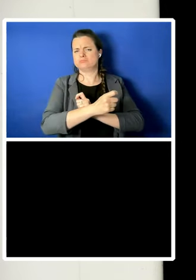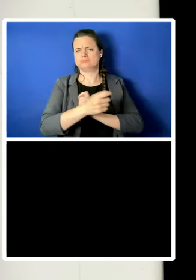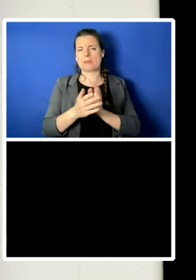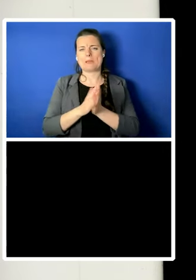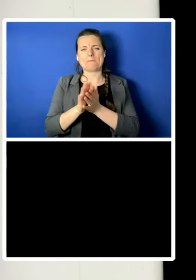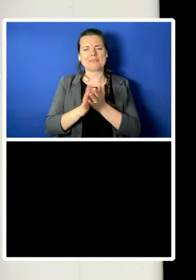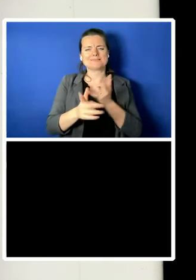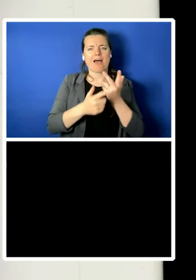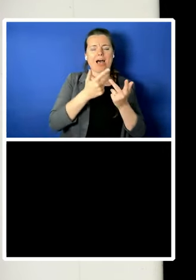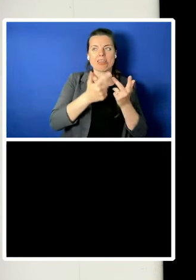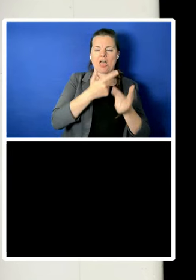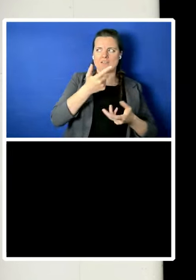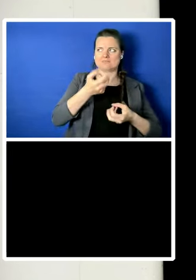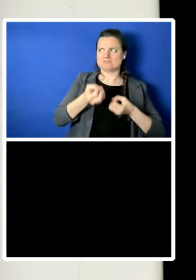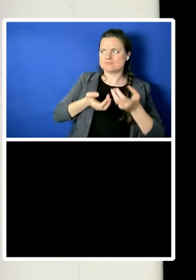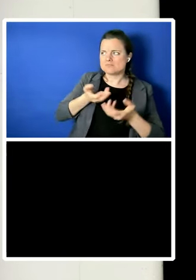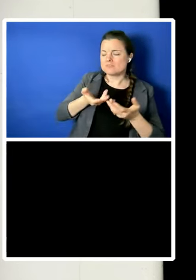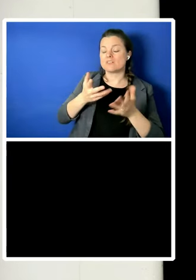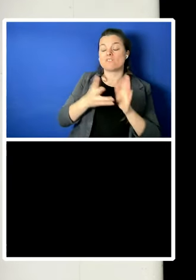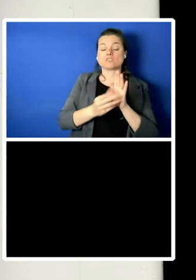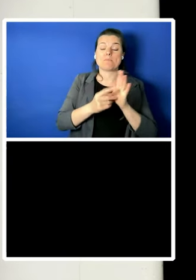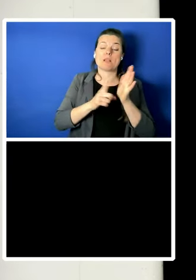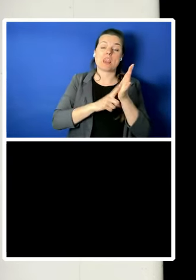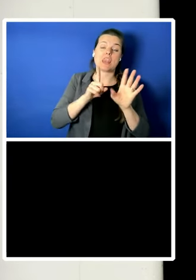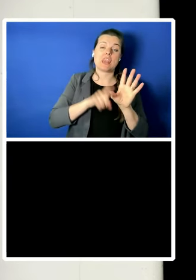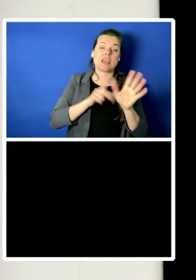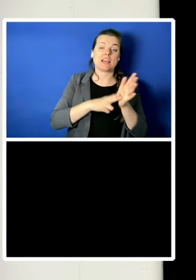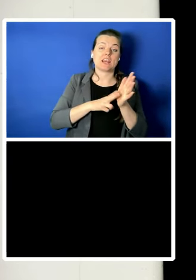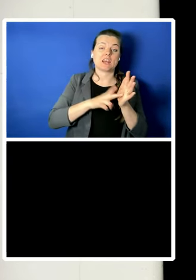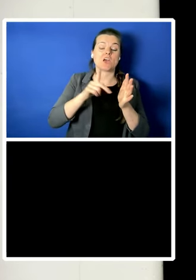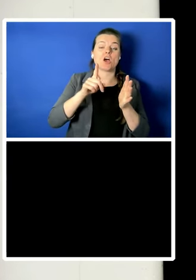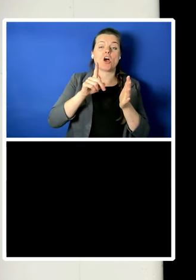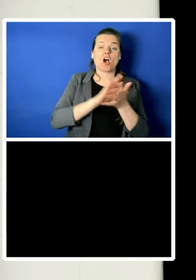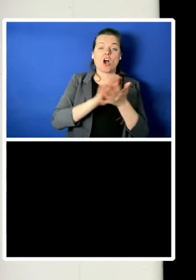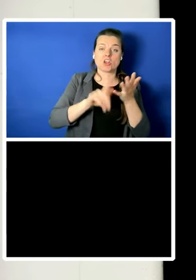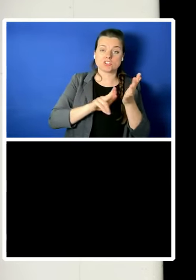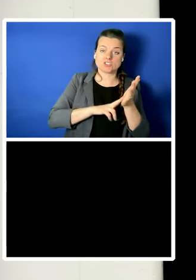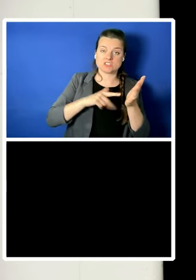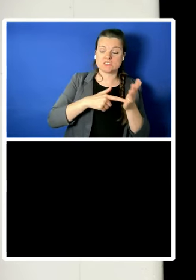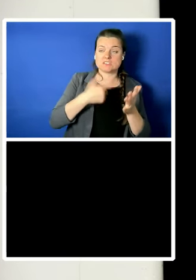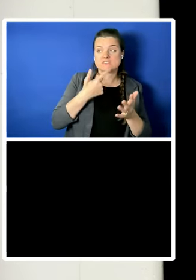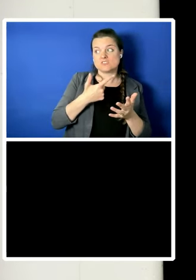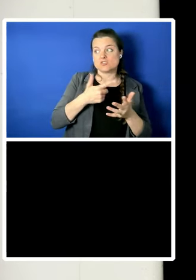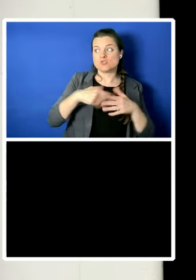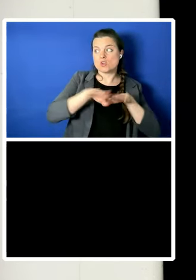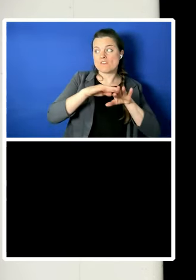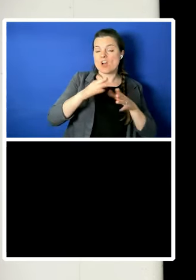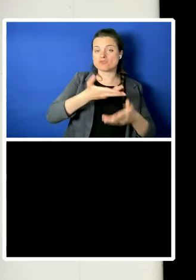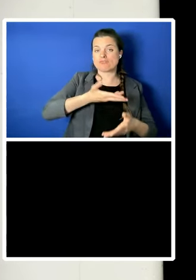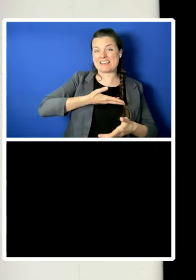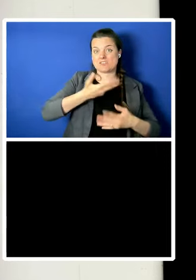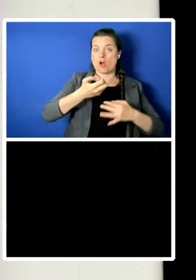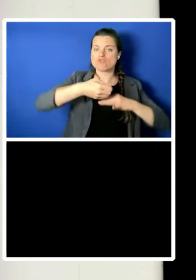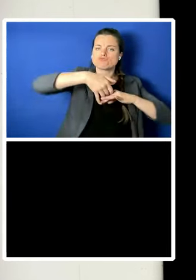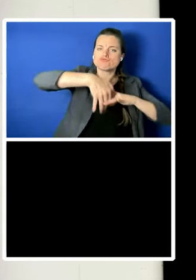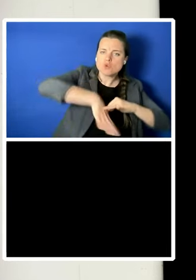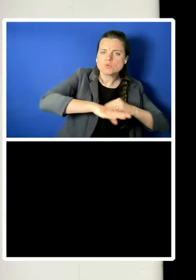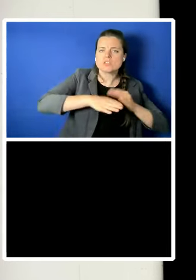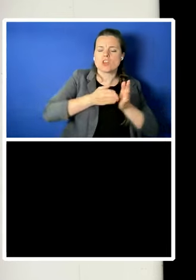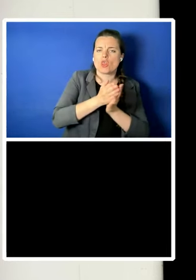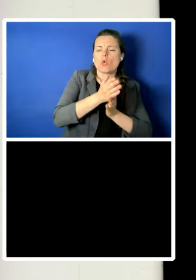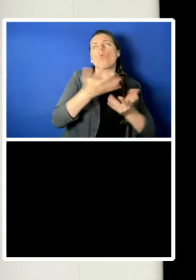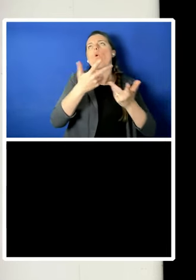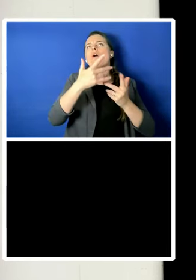excellent example of universal rights being rooted in, or at least inspired by, much earlier